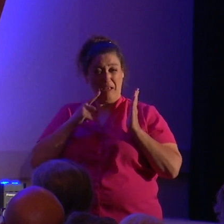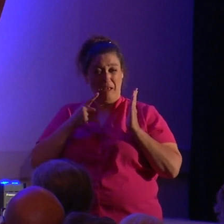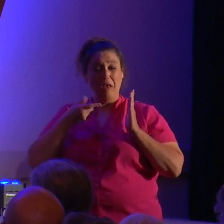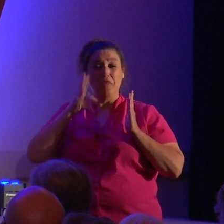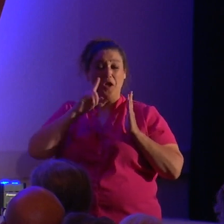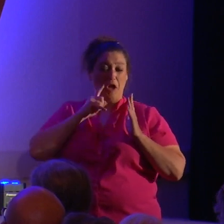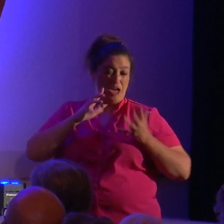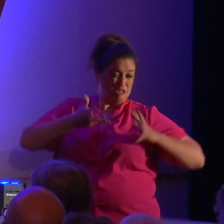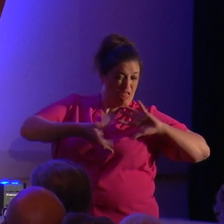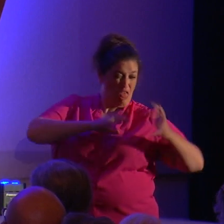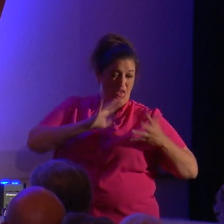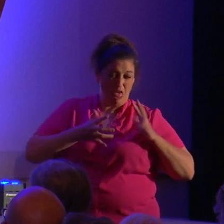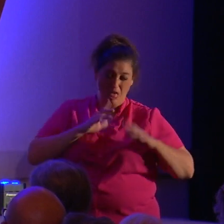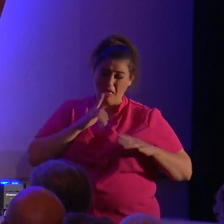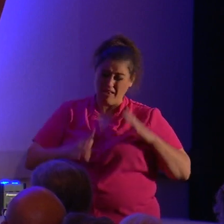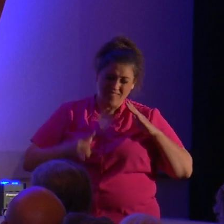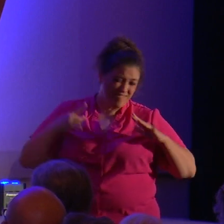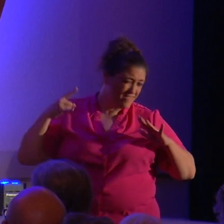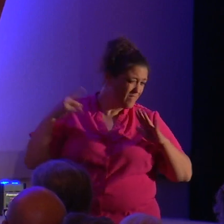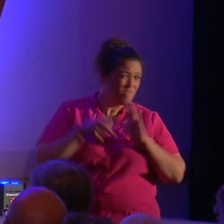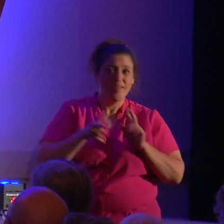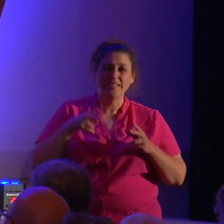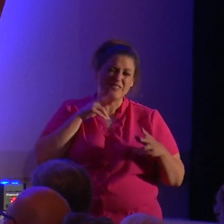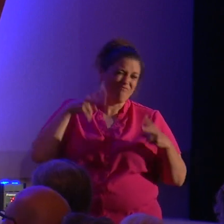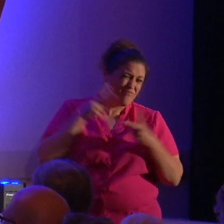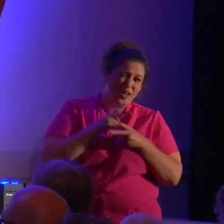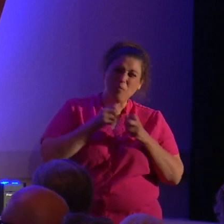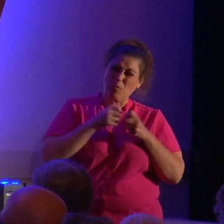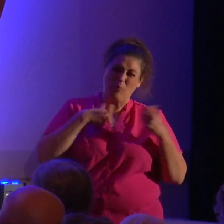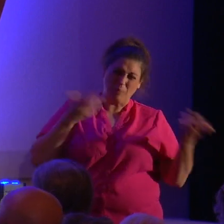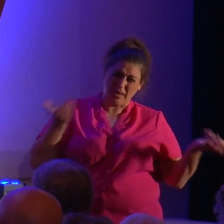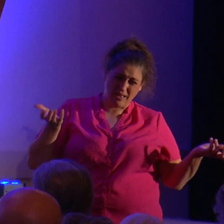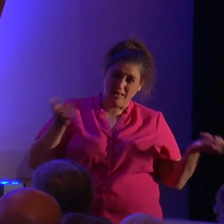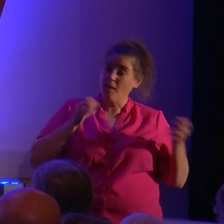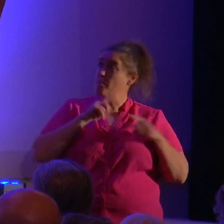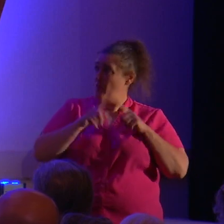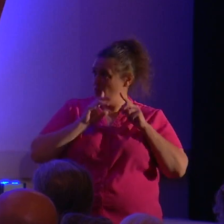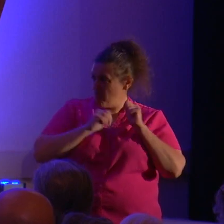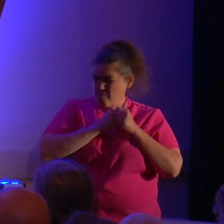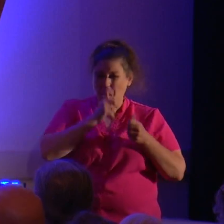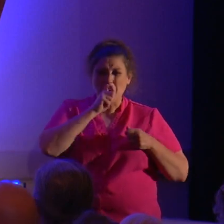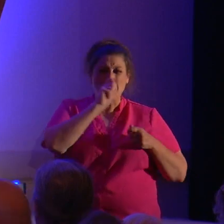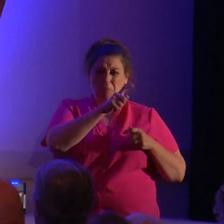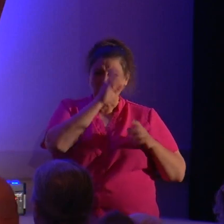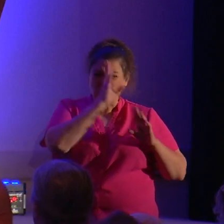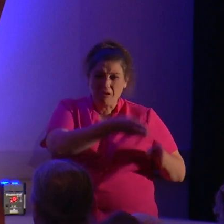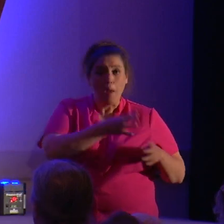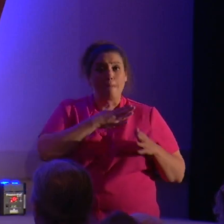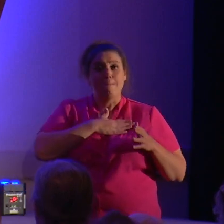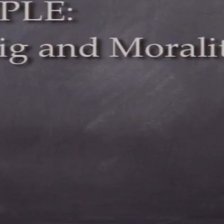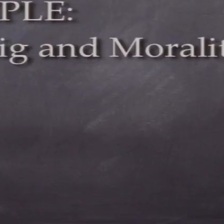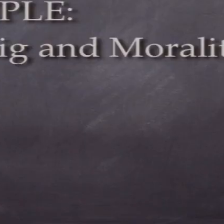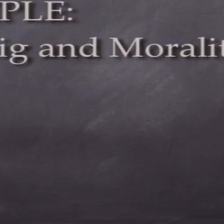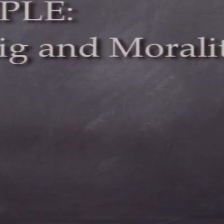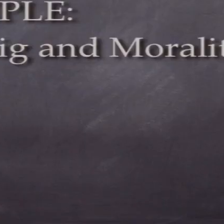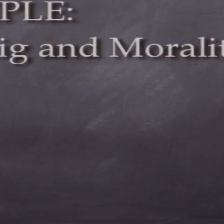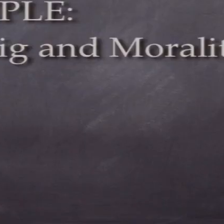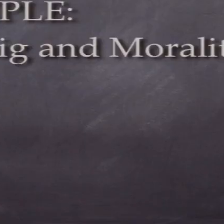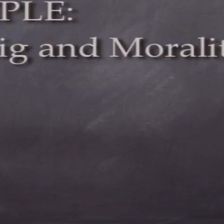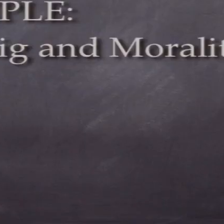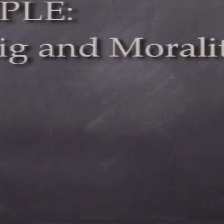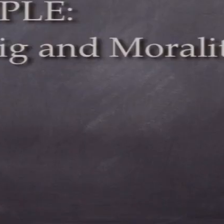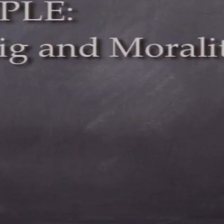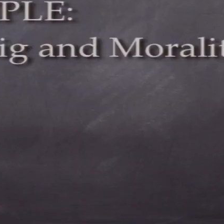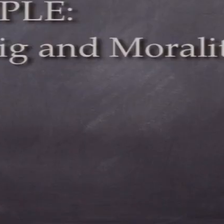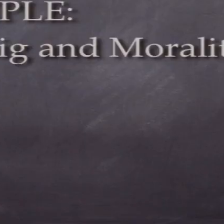And yet they're following it lock, stock, and barrel. It's ridiculous. My favorite example of this is William Lane Craig. When he